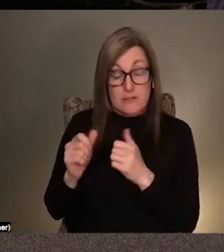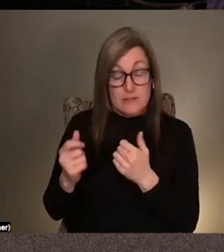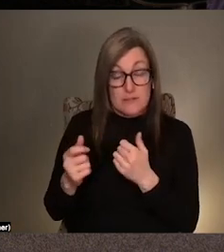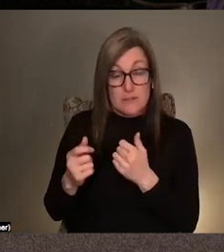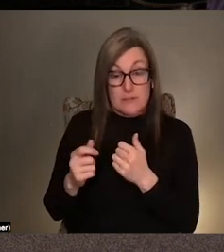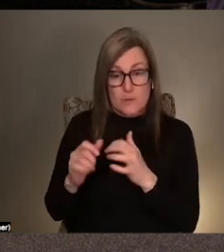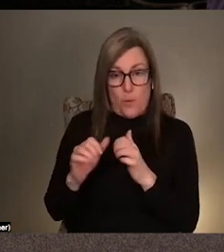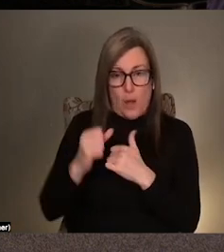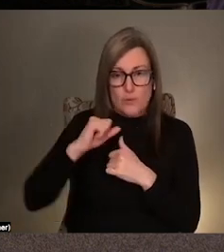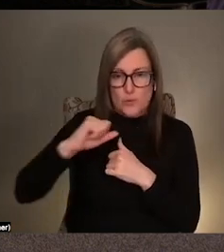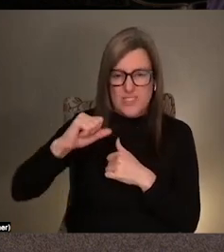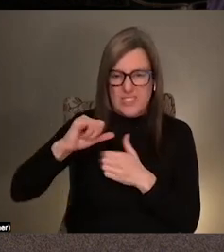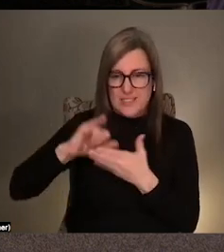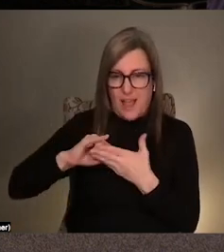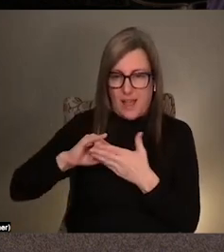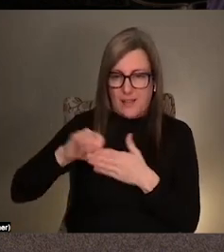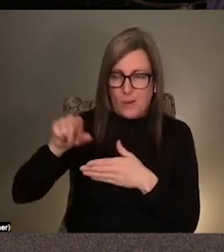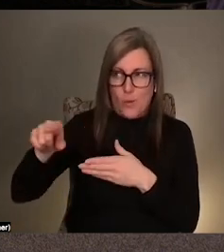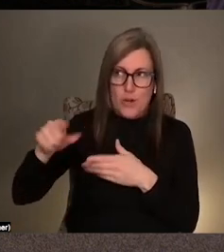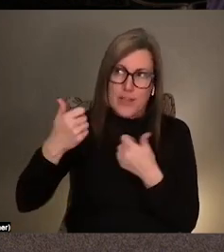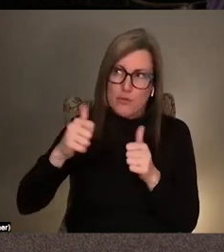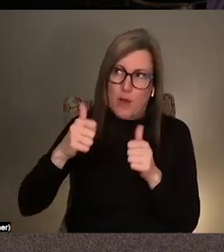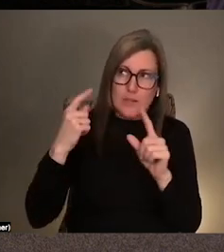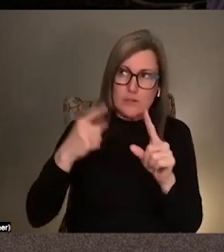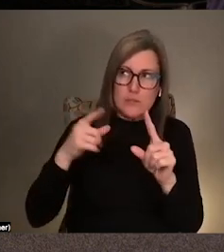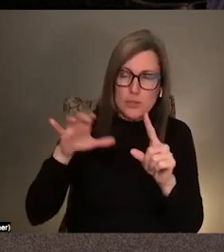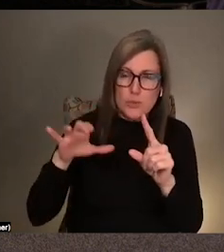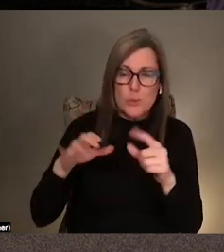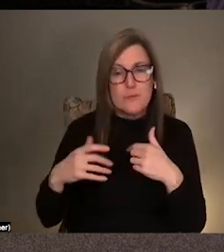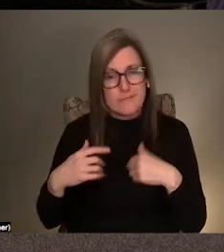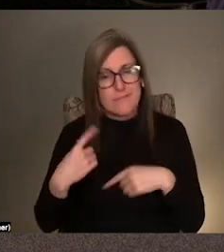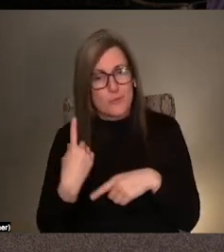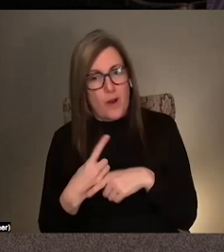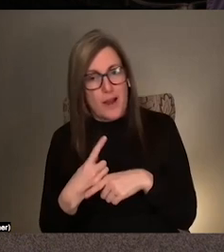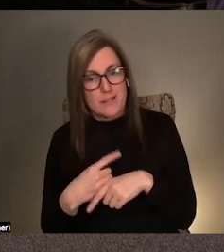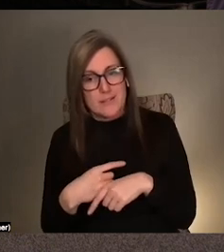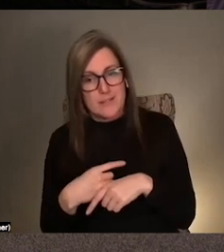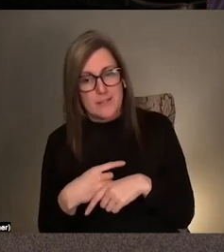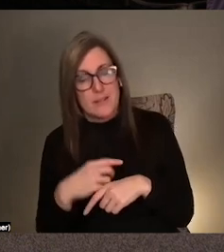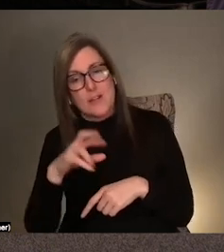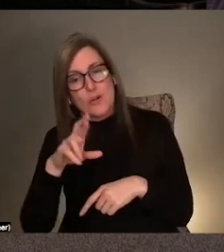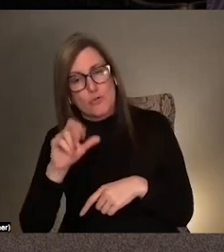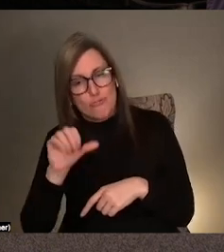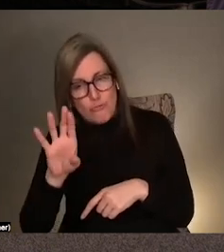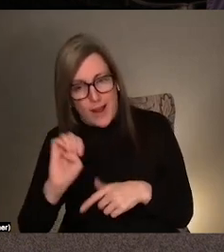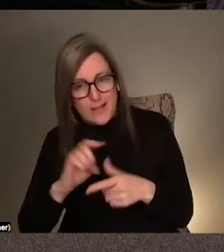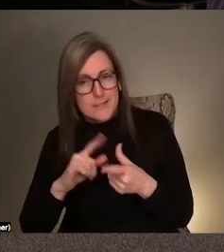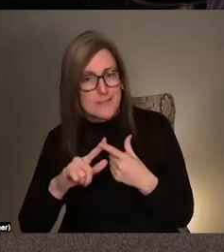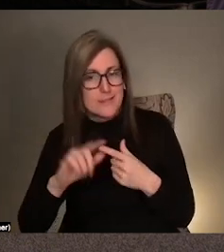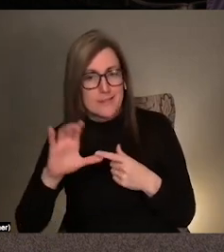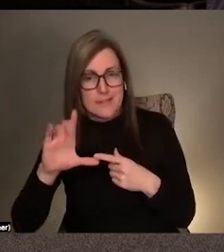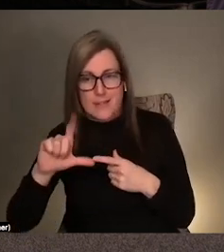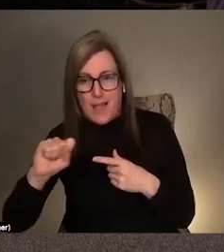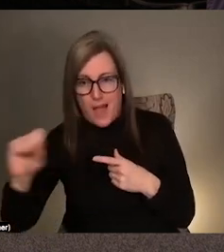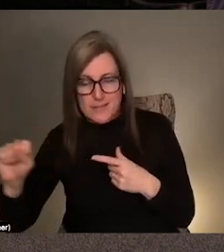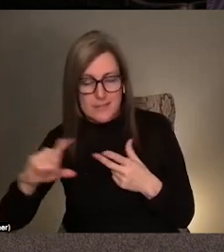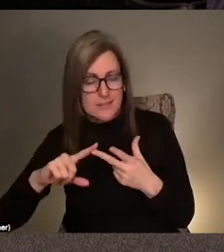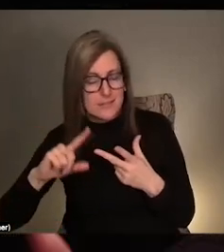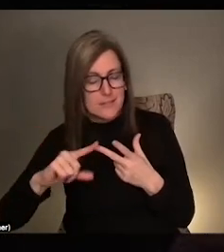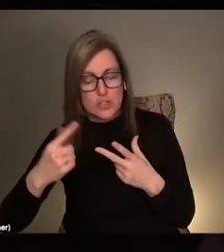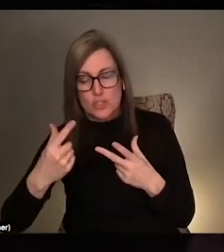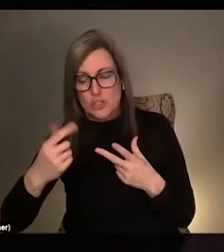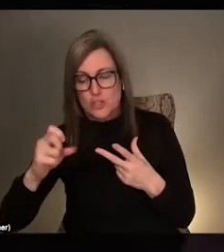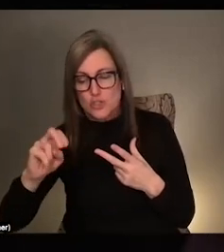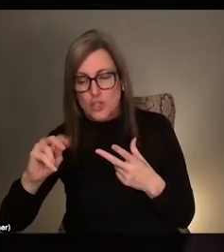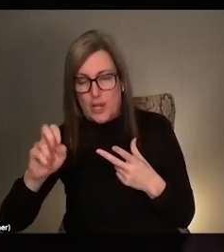And so how to resist that is a really valid. And that's obviously like raced, classed, gendered, you know, um, in a